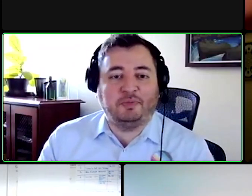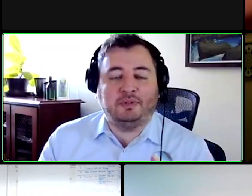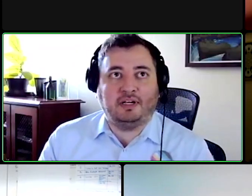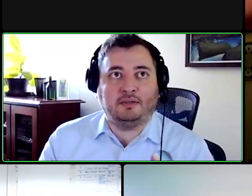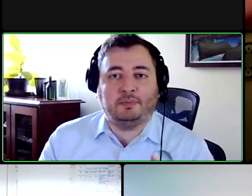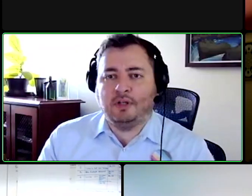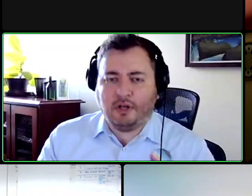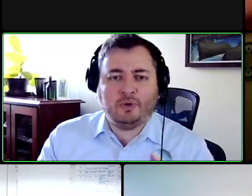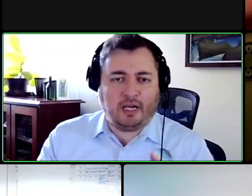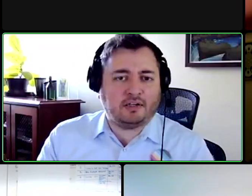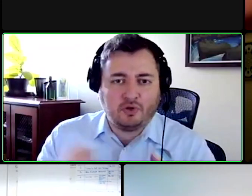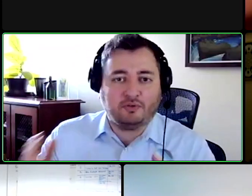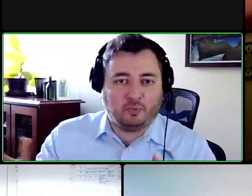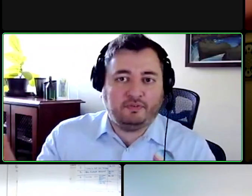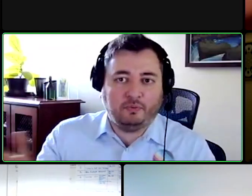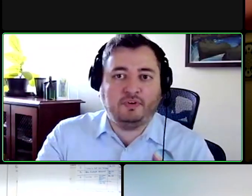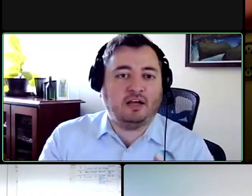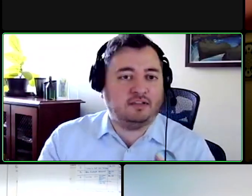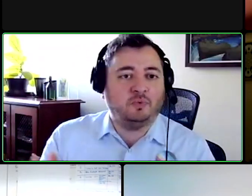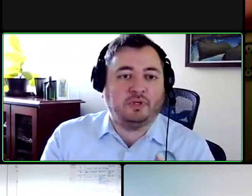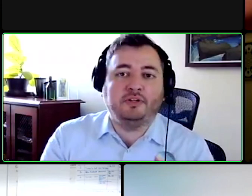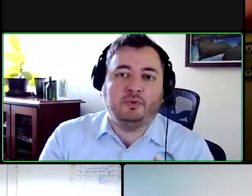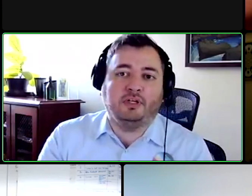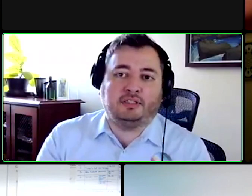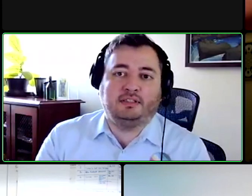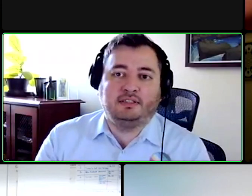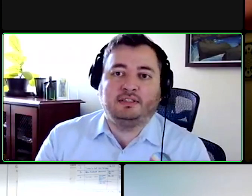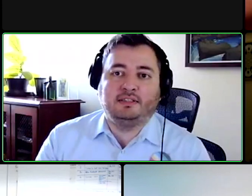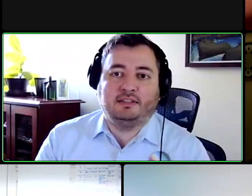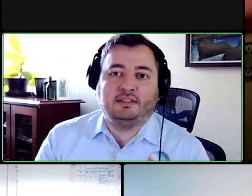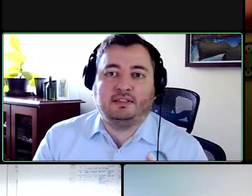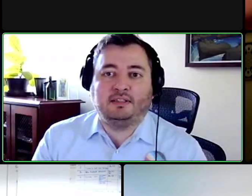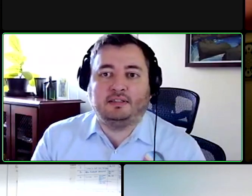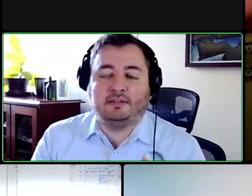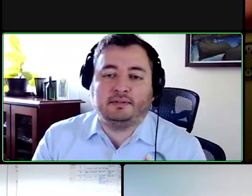great thing to be able to say oh yeah sure we've done we can do that